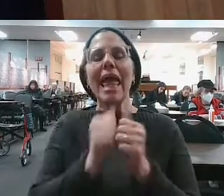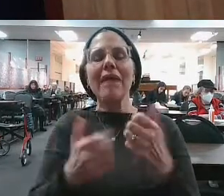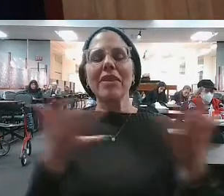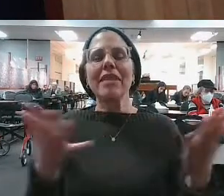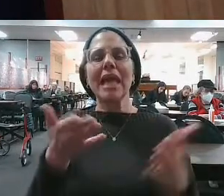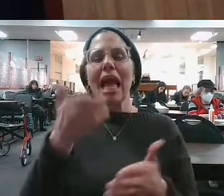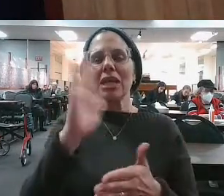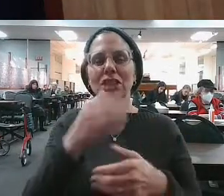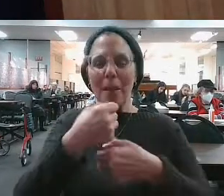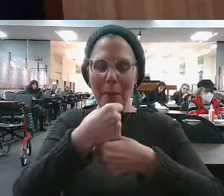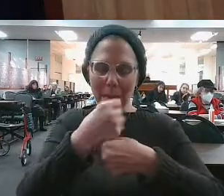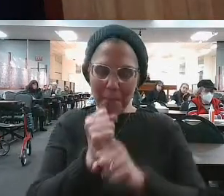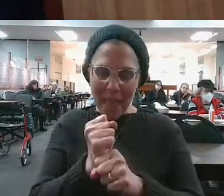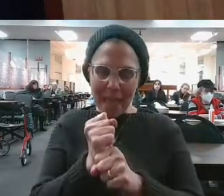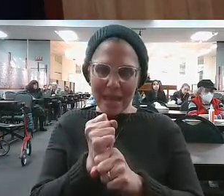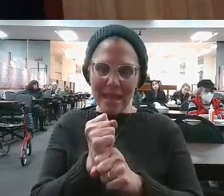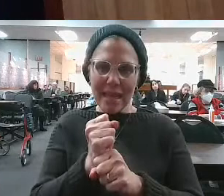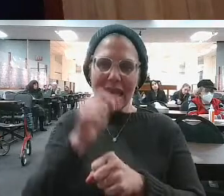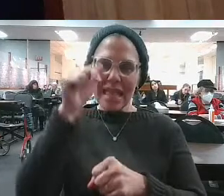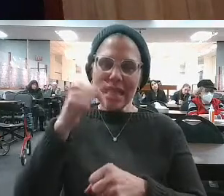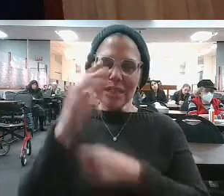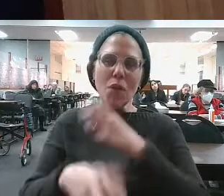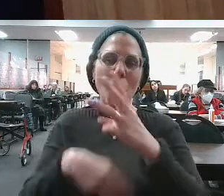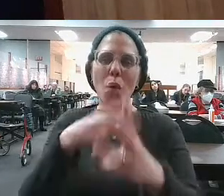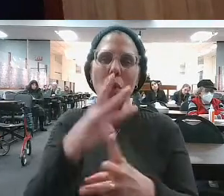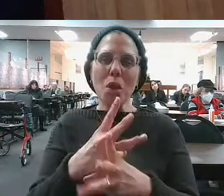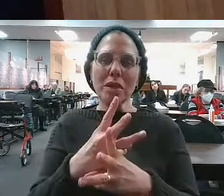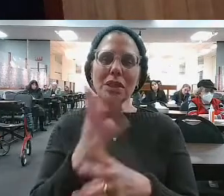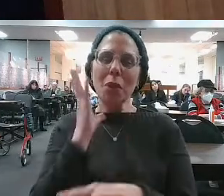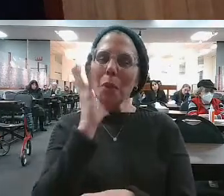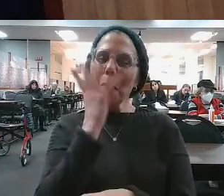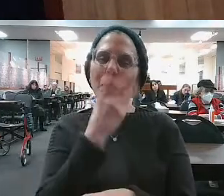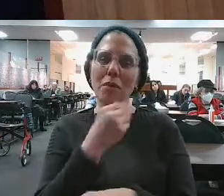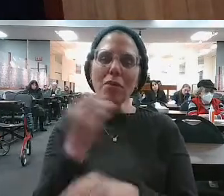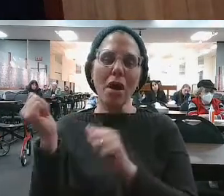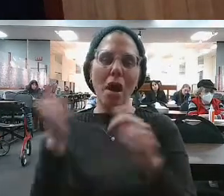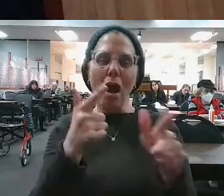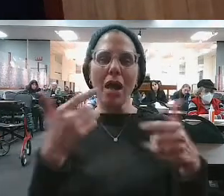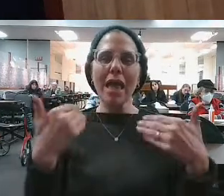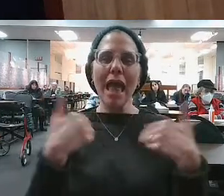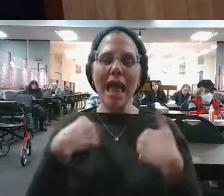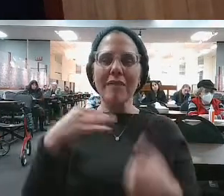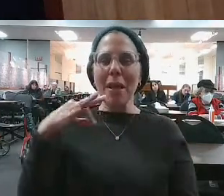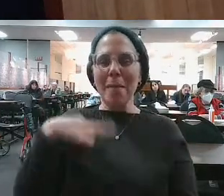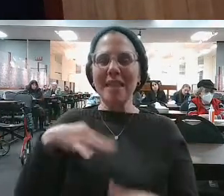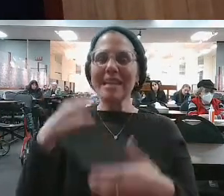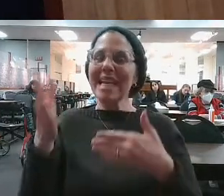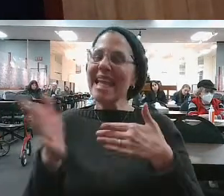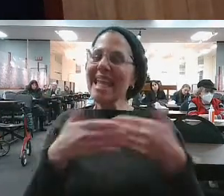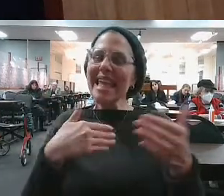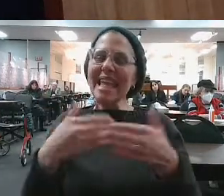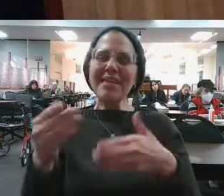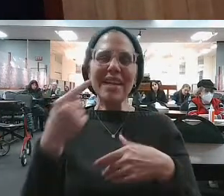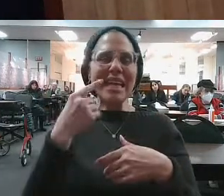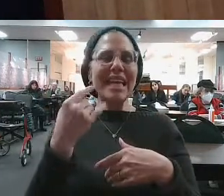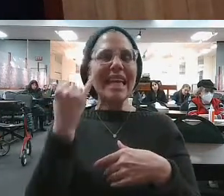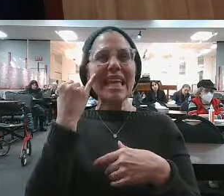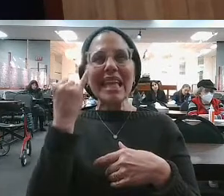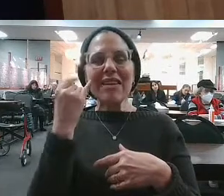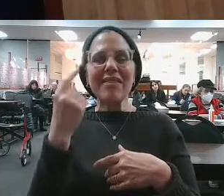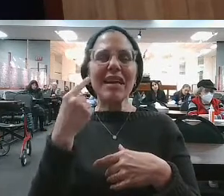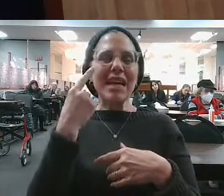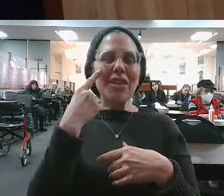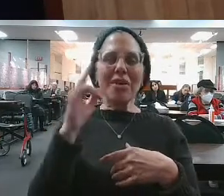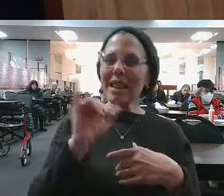Everything that Hashem made in his world, everything that Hashem made in his world, ultimately, again, is for the good. Even the things that David HaMelech